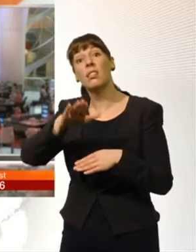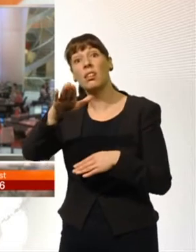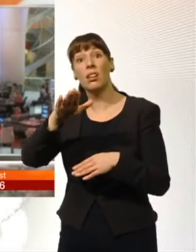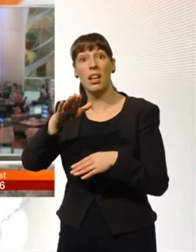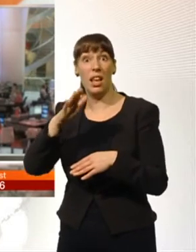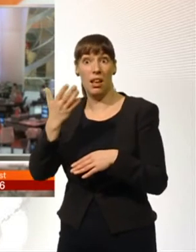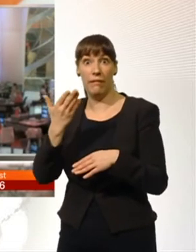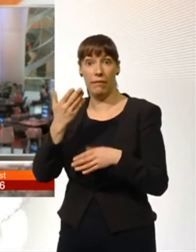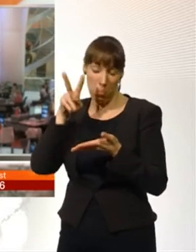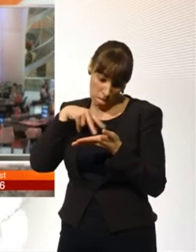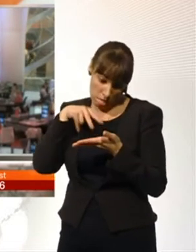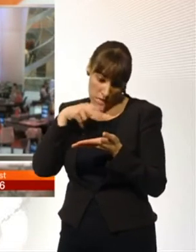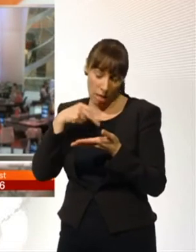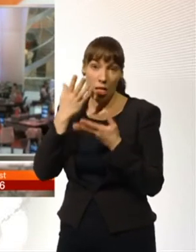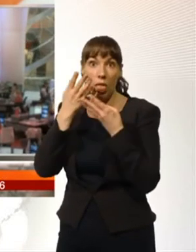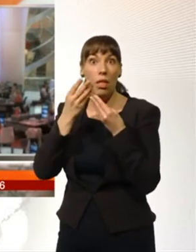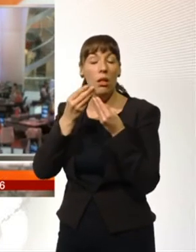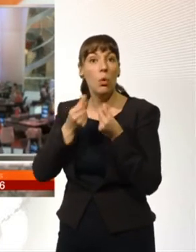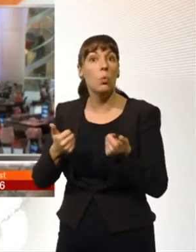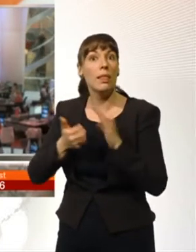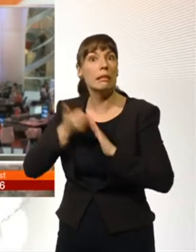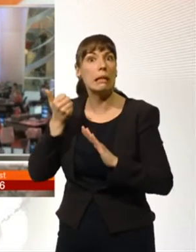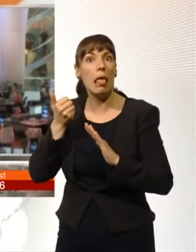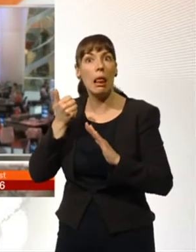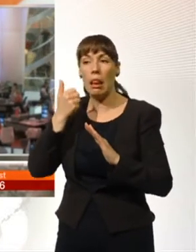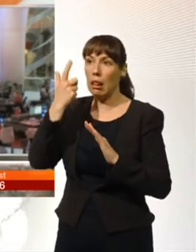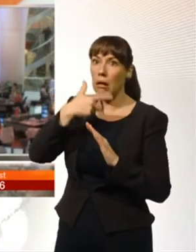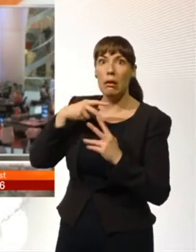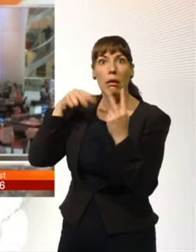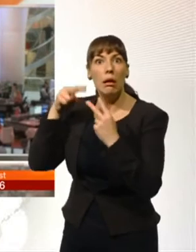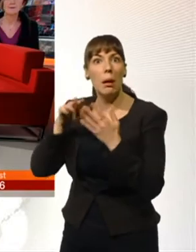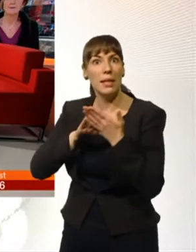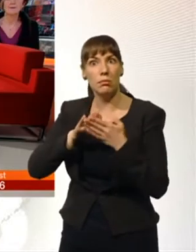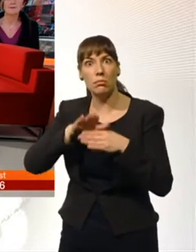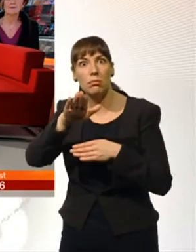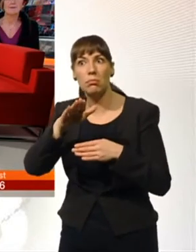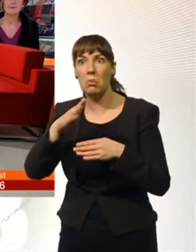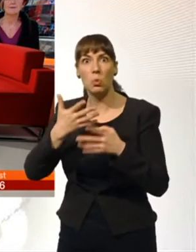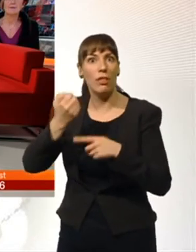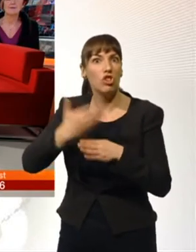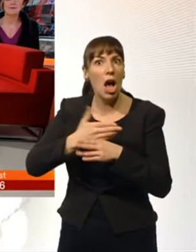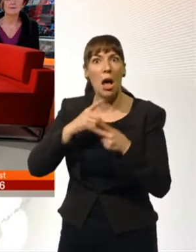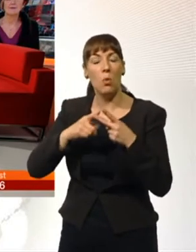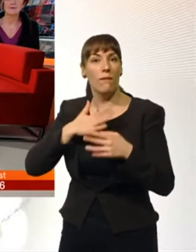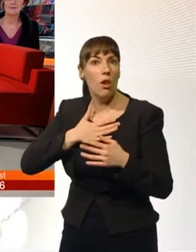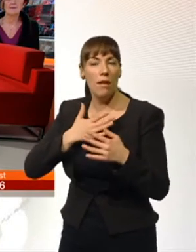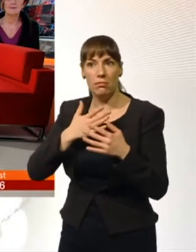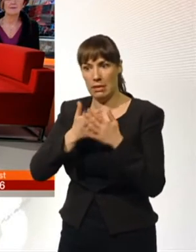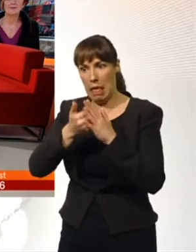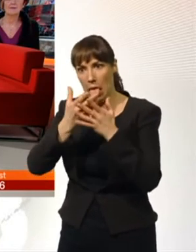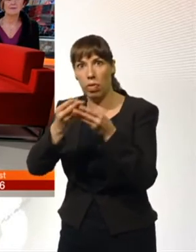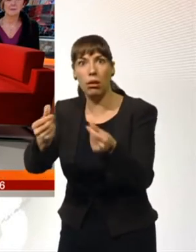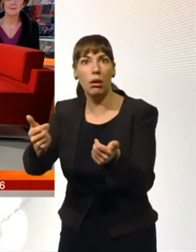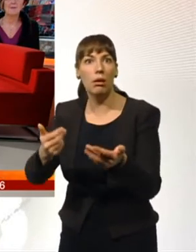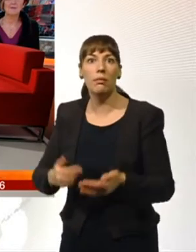get jobs, to find partners, to fall in love. I think these things are very important. You do eat together as a family, do you, Yes, we